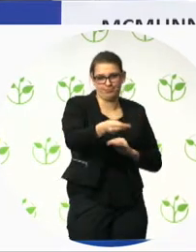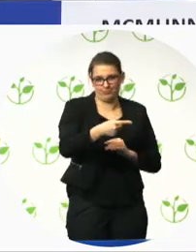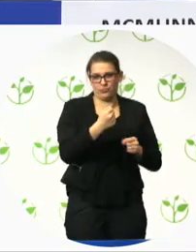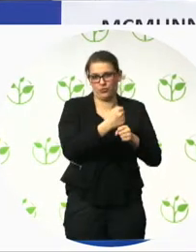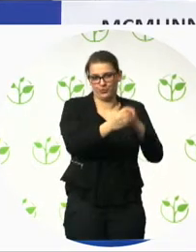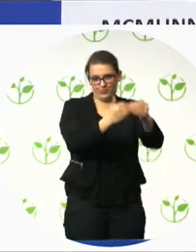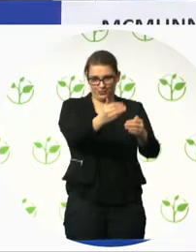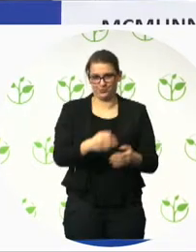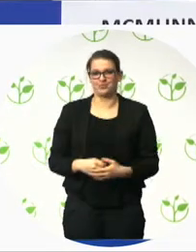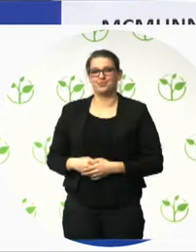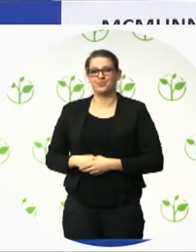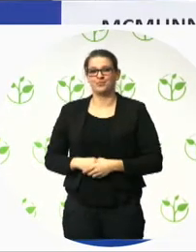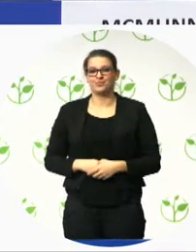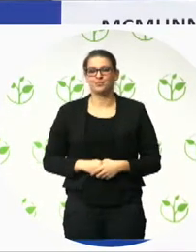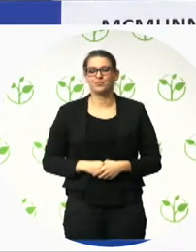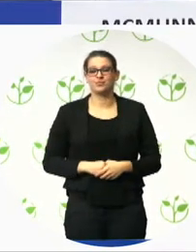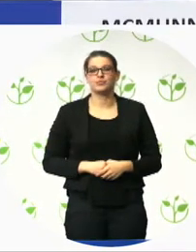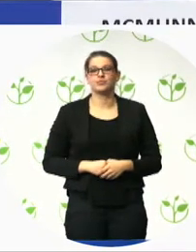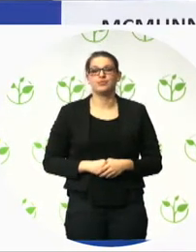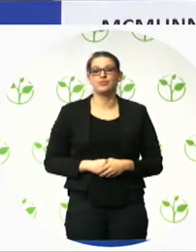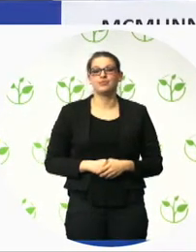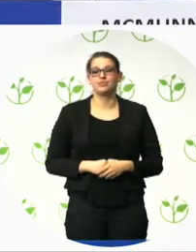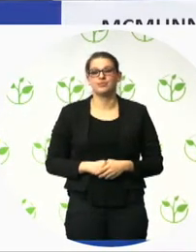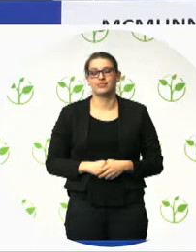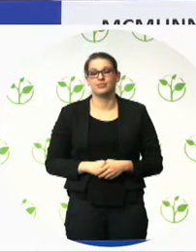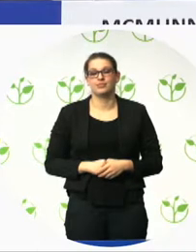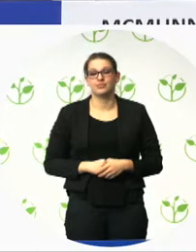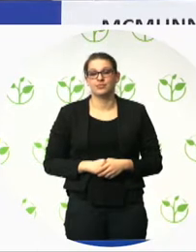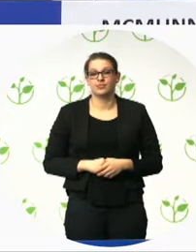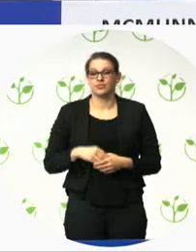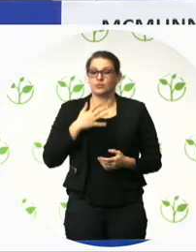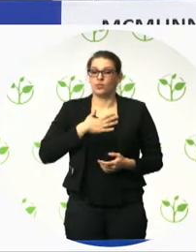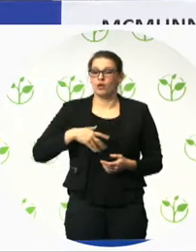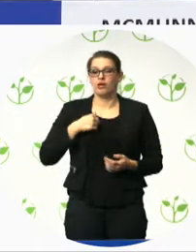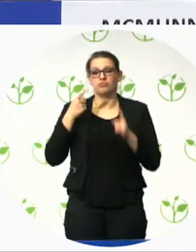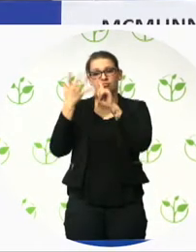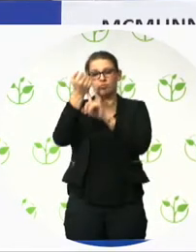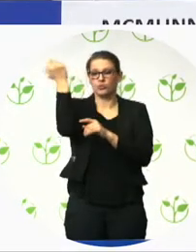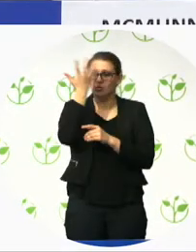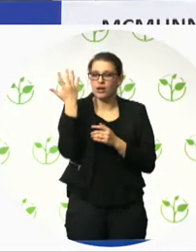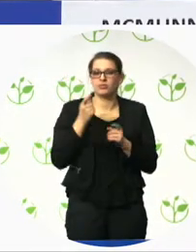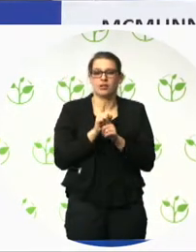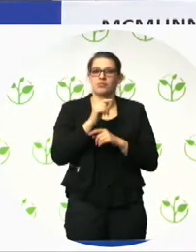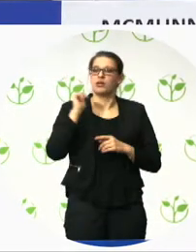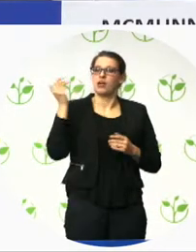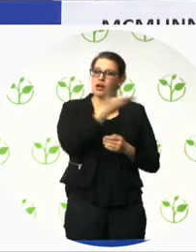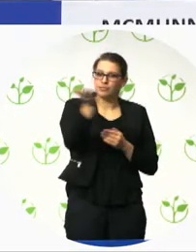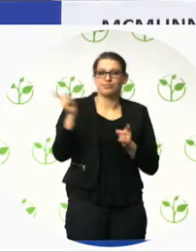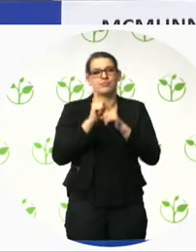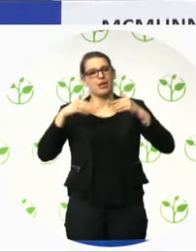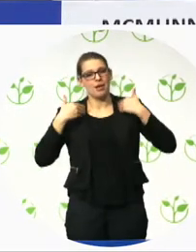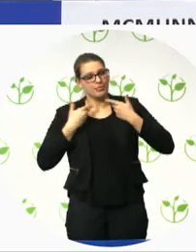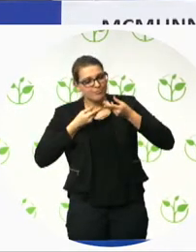that we wanted the best outcomes. that helped. In terms of the second element, I'd say it's engaging technical experts.